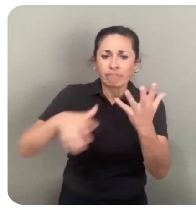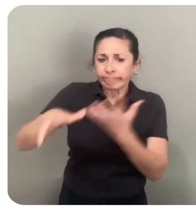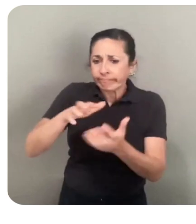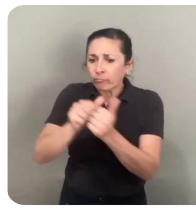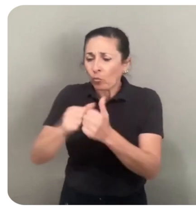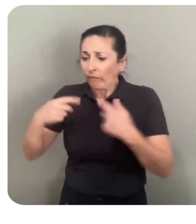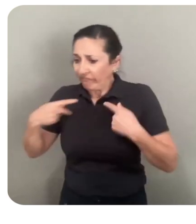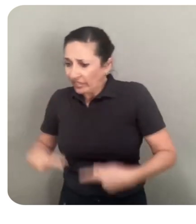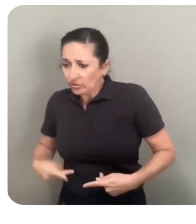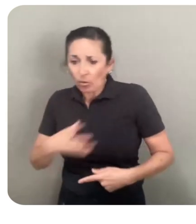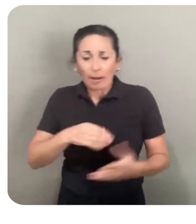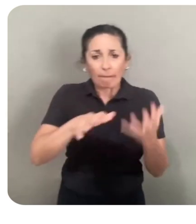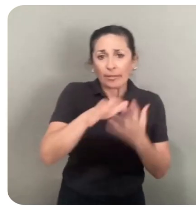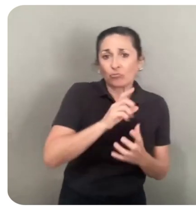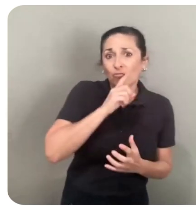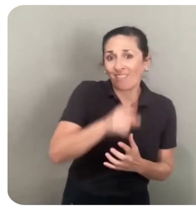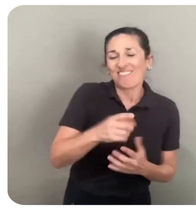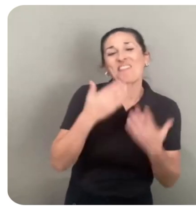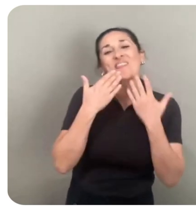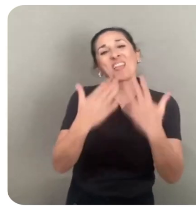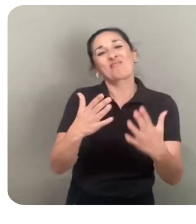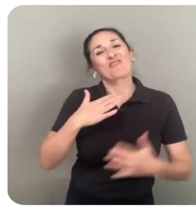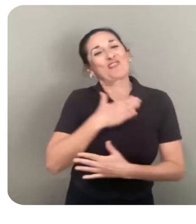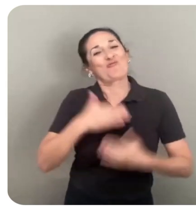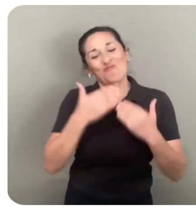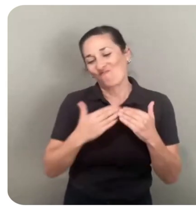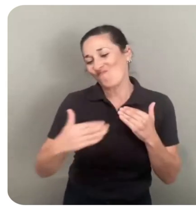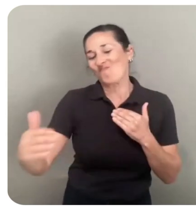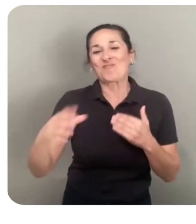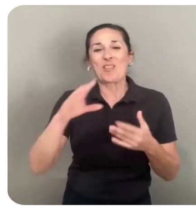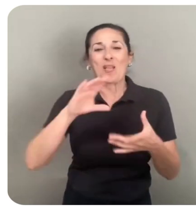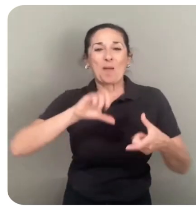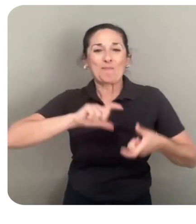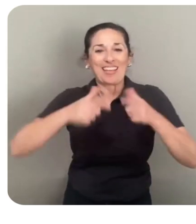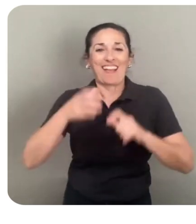mixed reality. Thank you and enjoy the rest of MetaConnect.